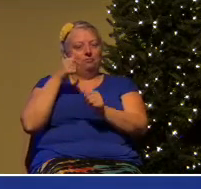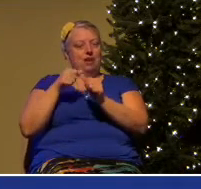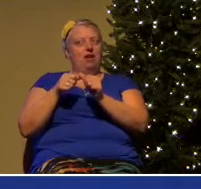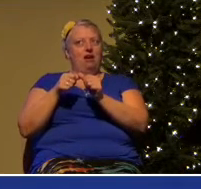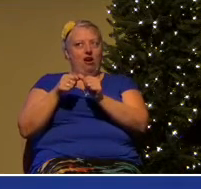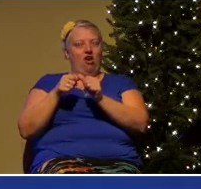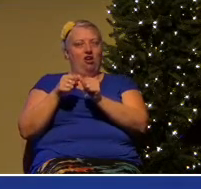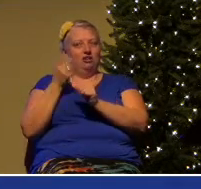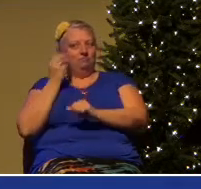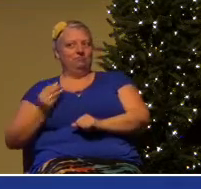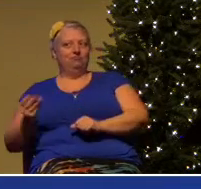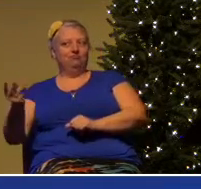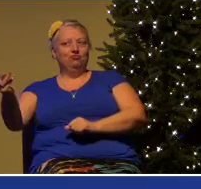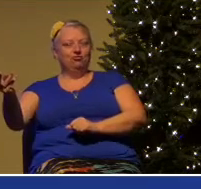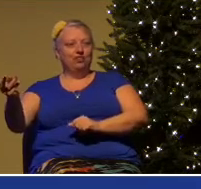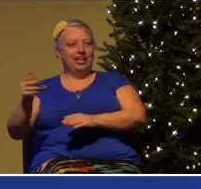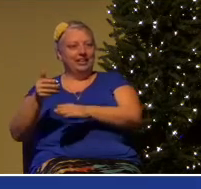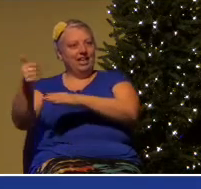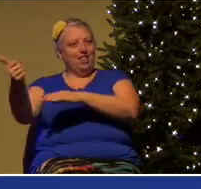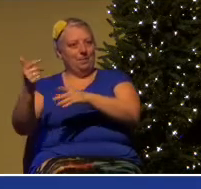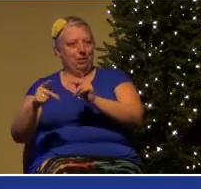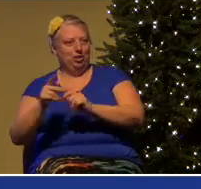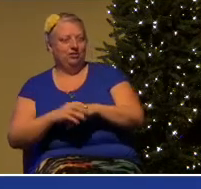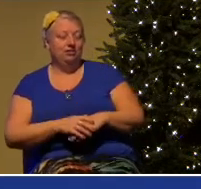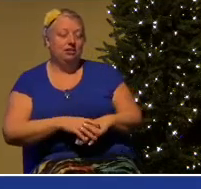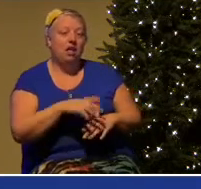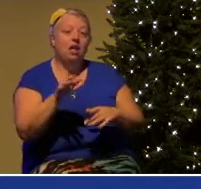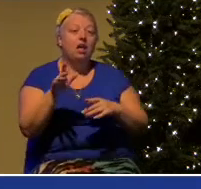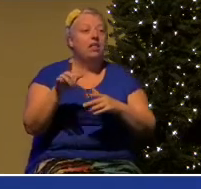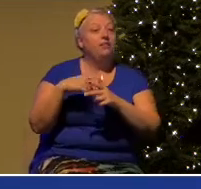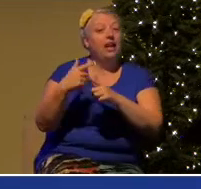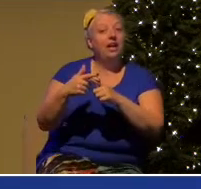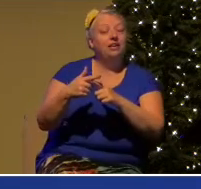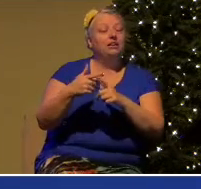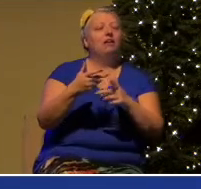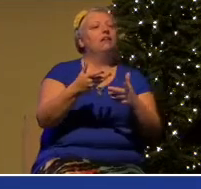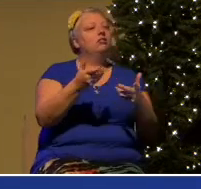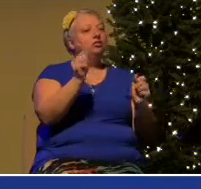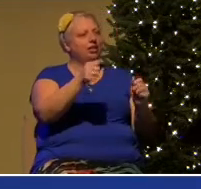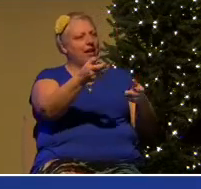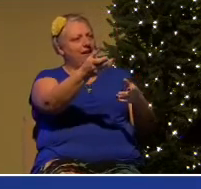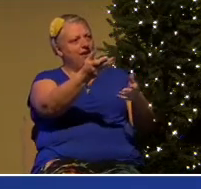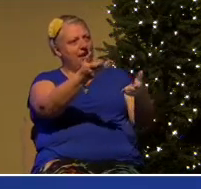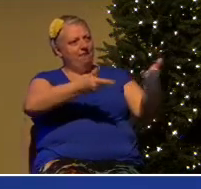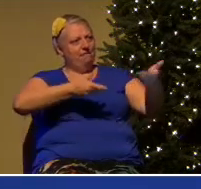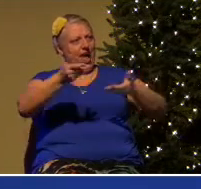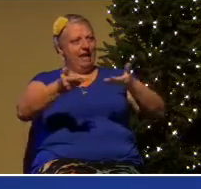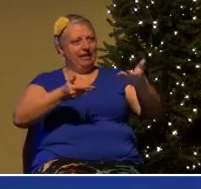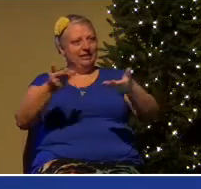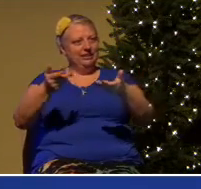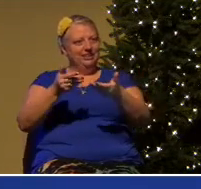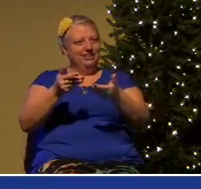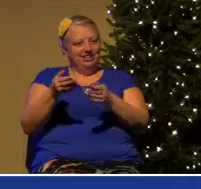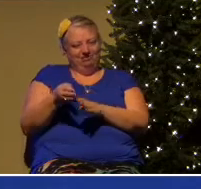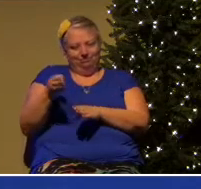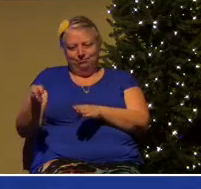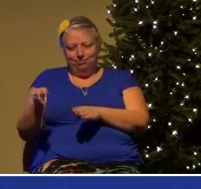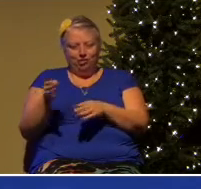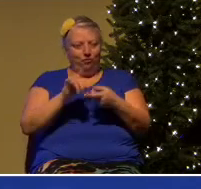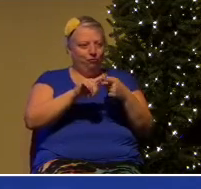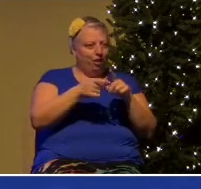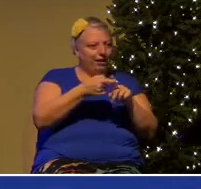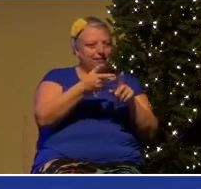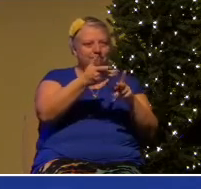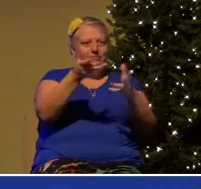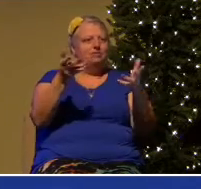is invite them to a church event and that's why the holiday season is particularly a fertile